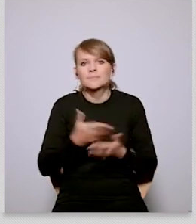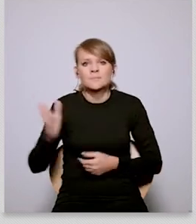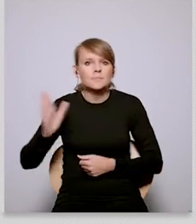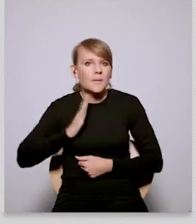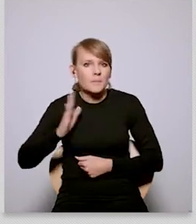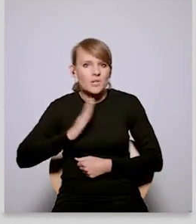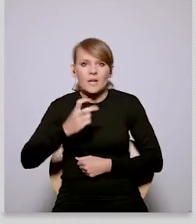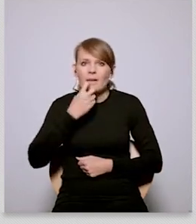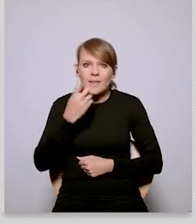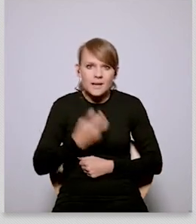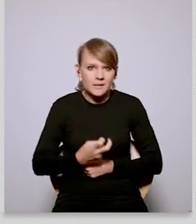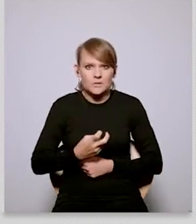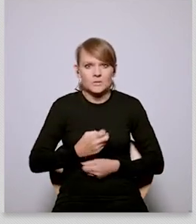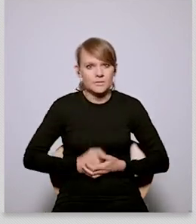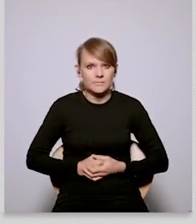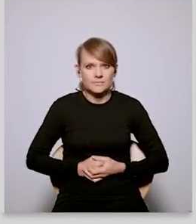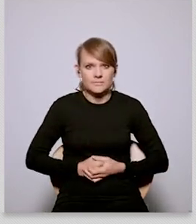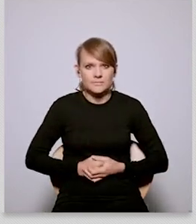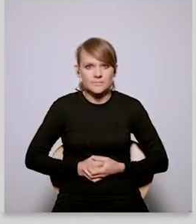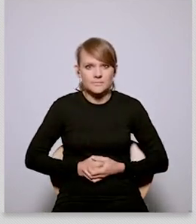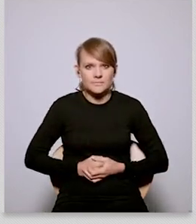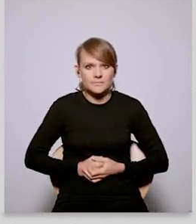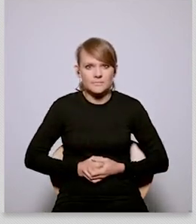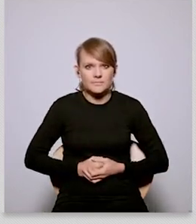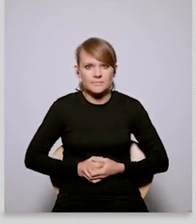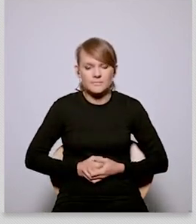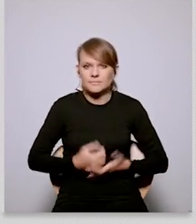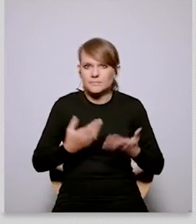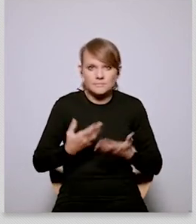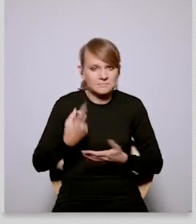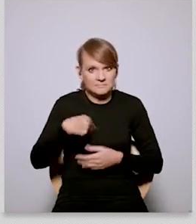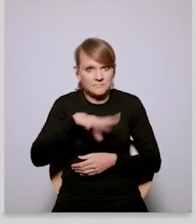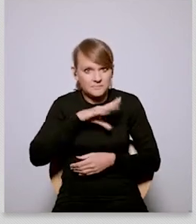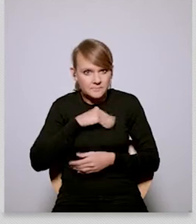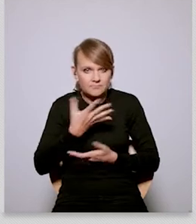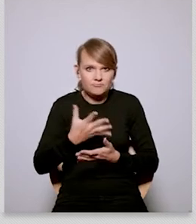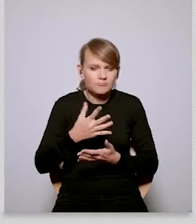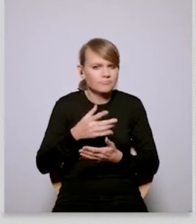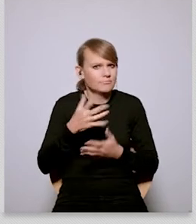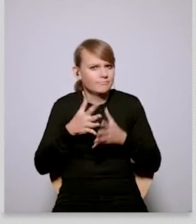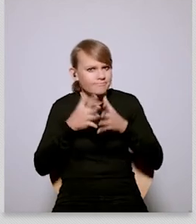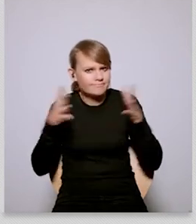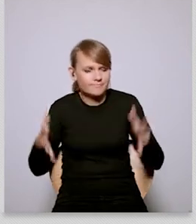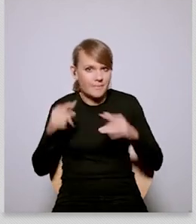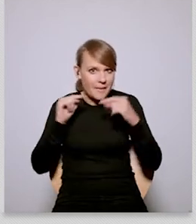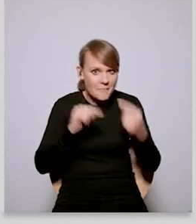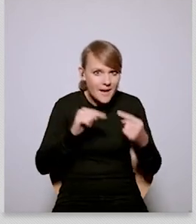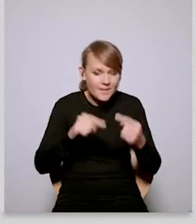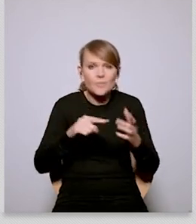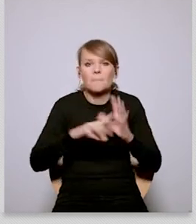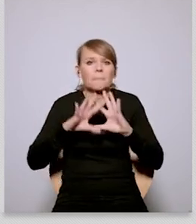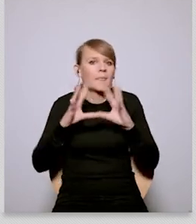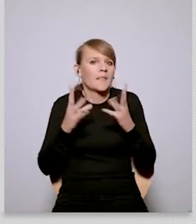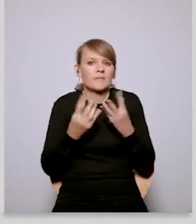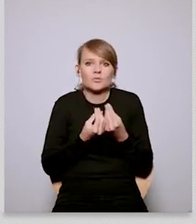that debate um to include green energies does depend on us um acting as a block actually